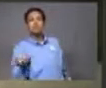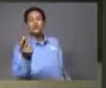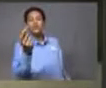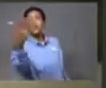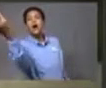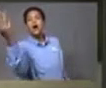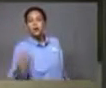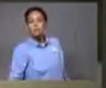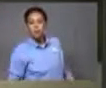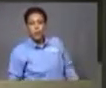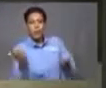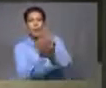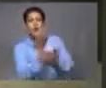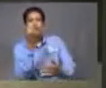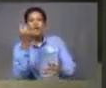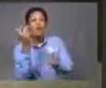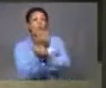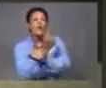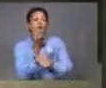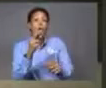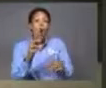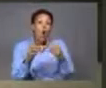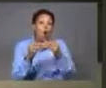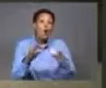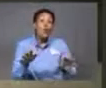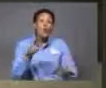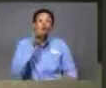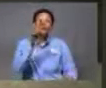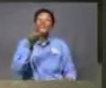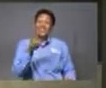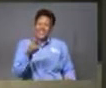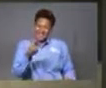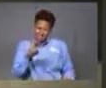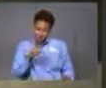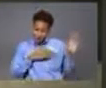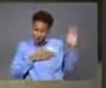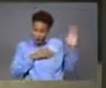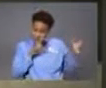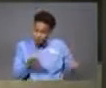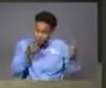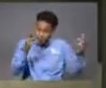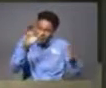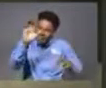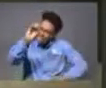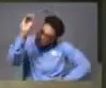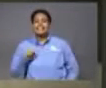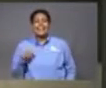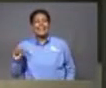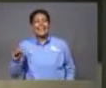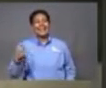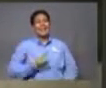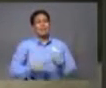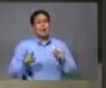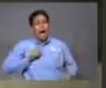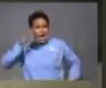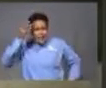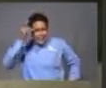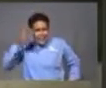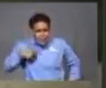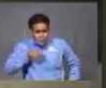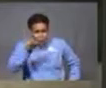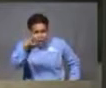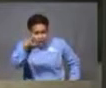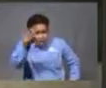Win or lose Dr. Phillips, would you commit to nominate a slate of at least 50% women to the Senate? But I think we